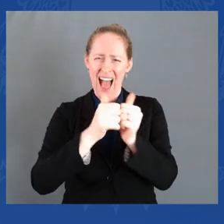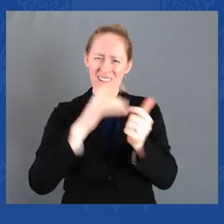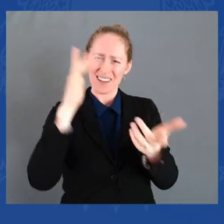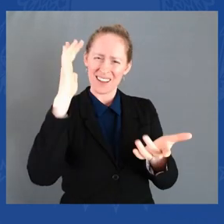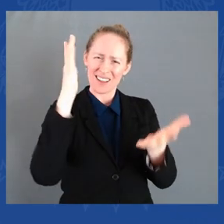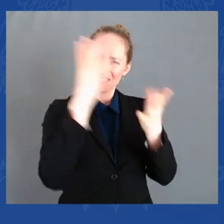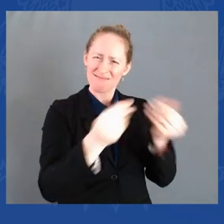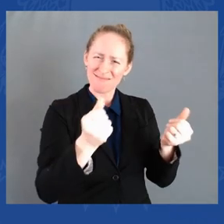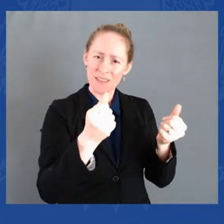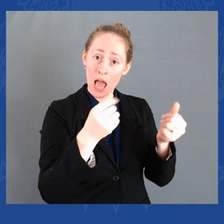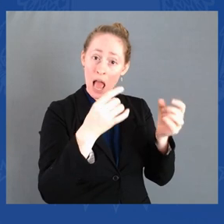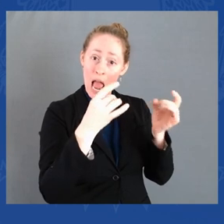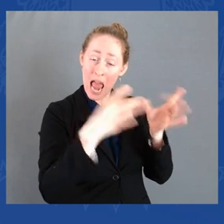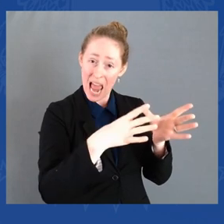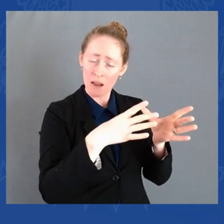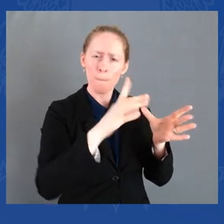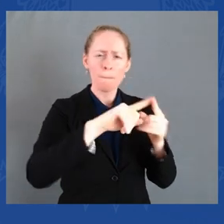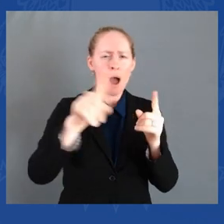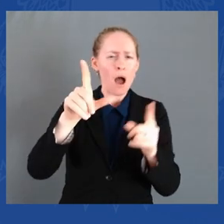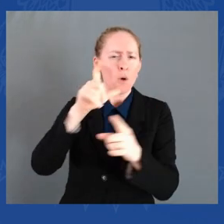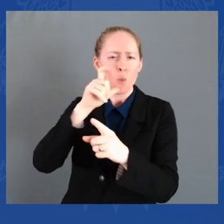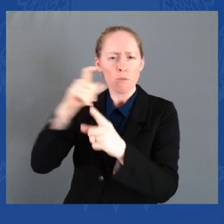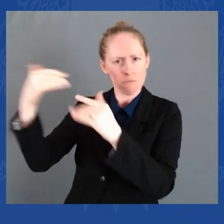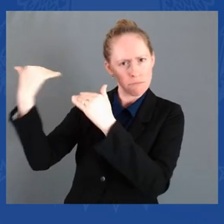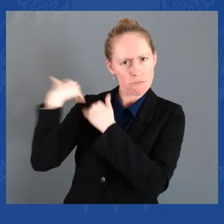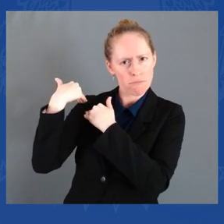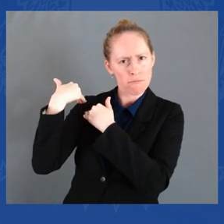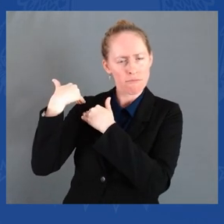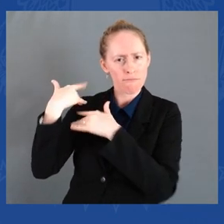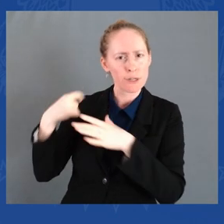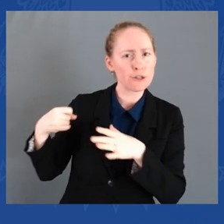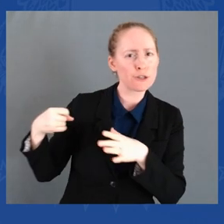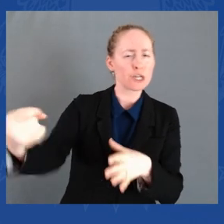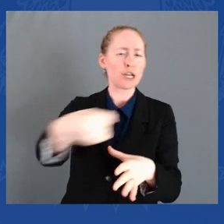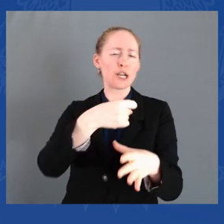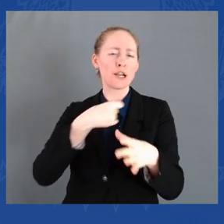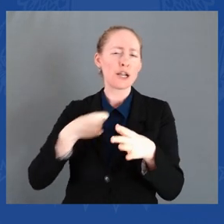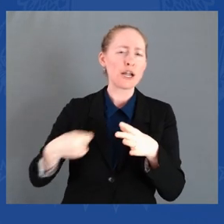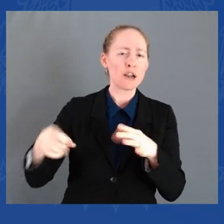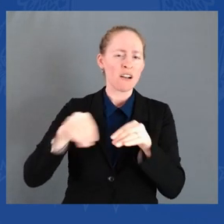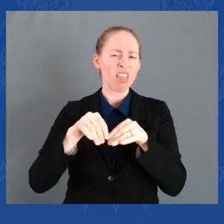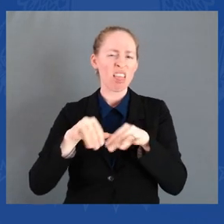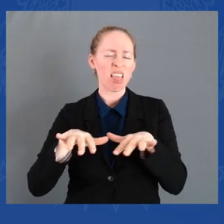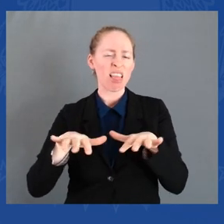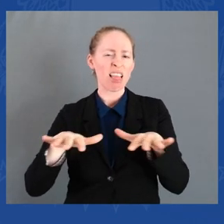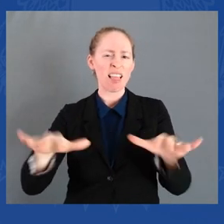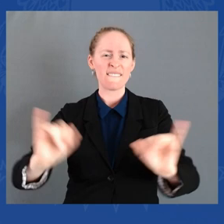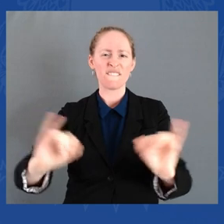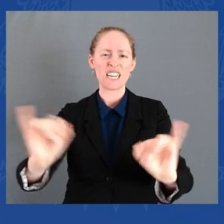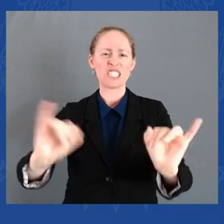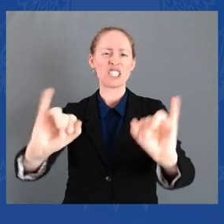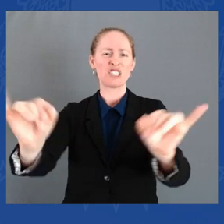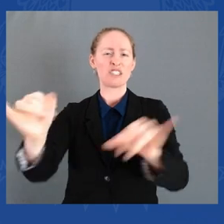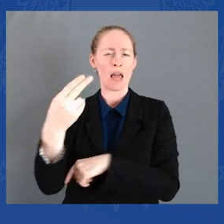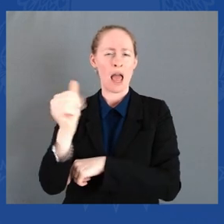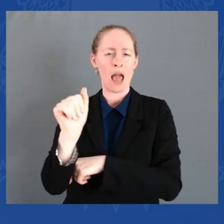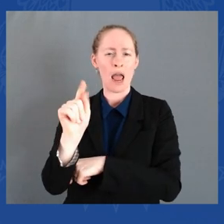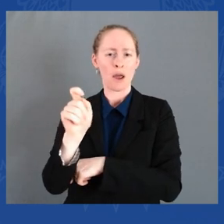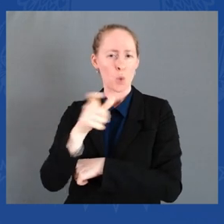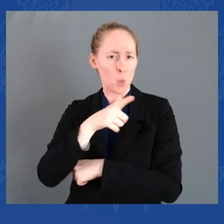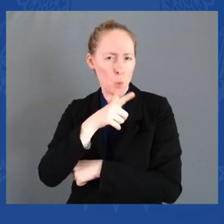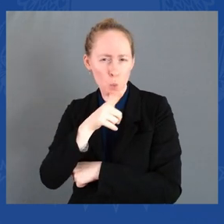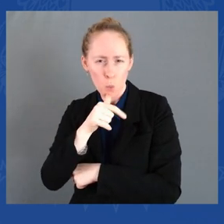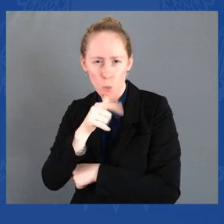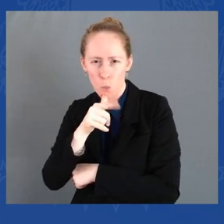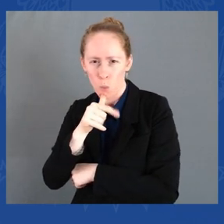Look, I've said many times, hate can have no safe harbor in America, and every person deserves to be treated